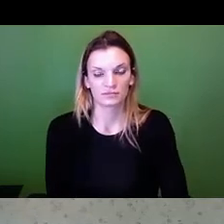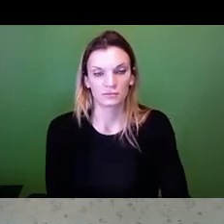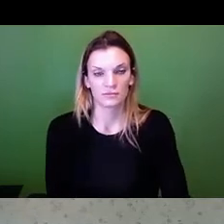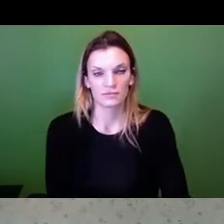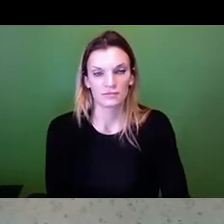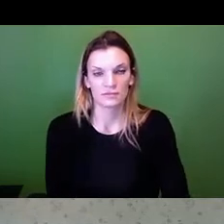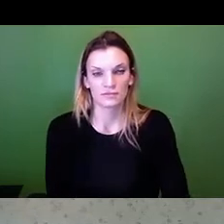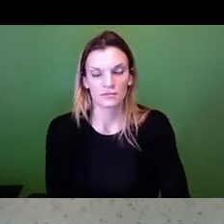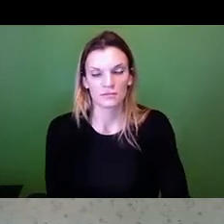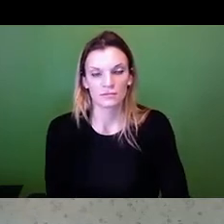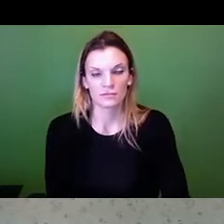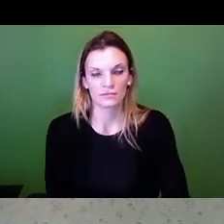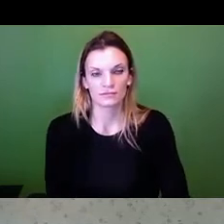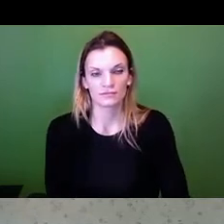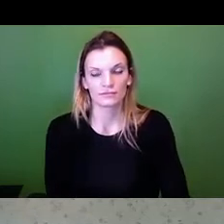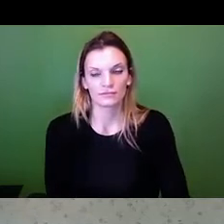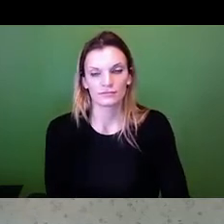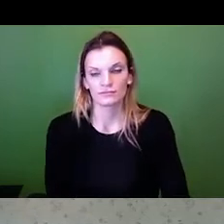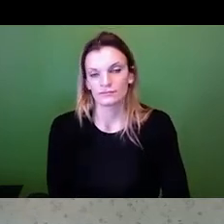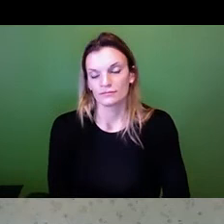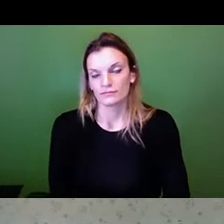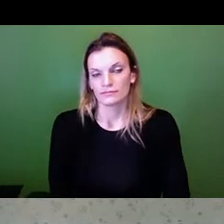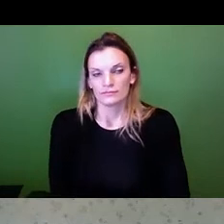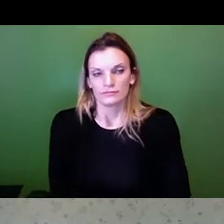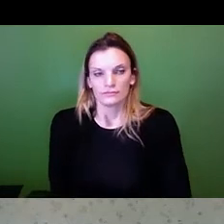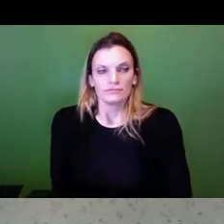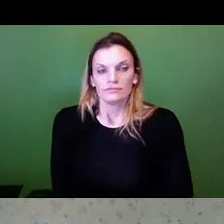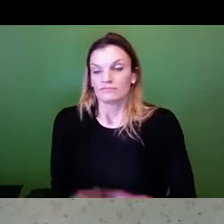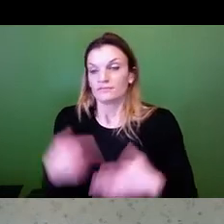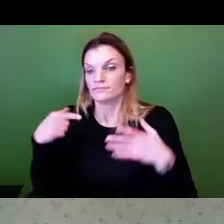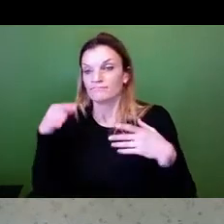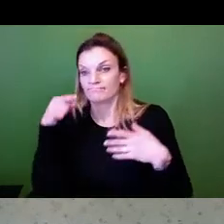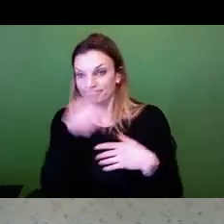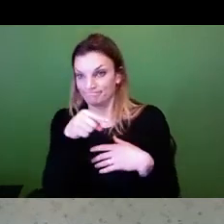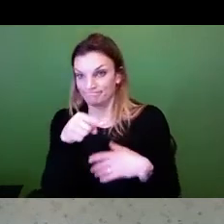Alright, this next slide lists the MIOSHA resources.